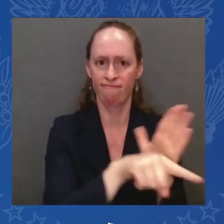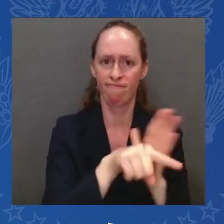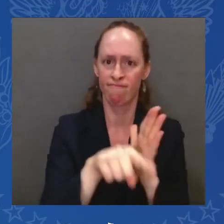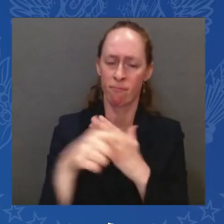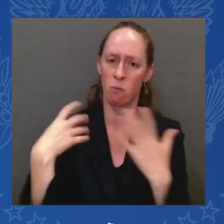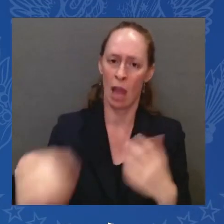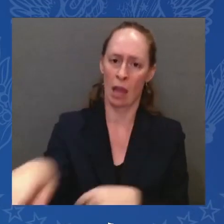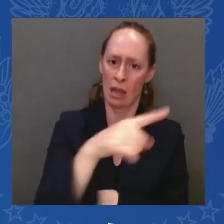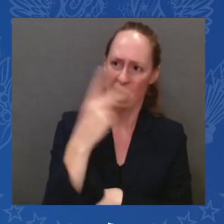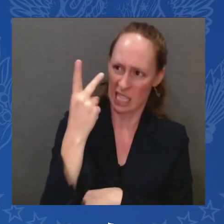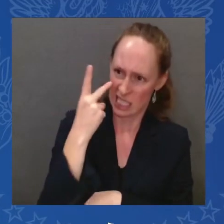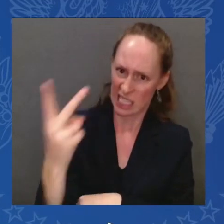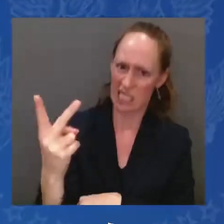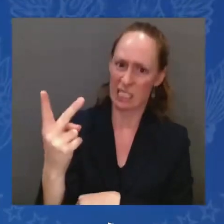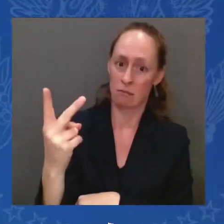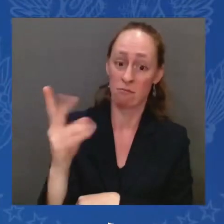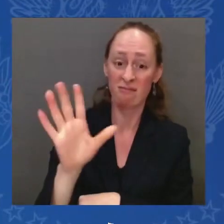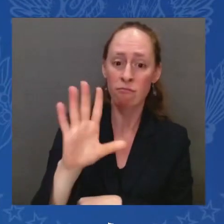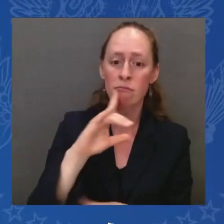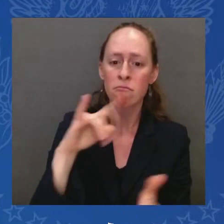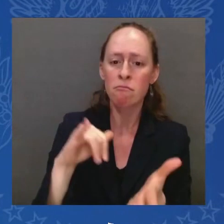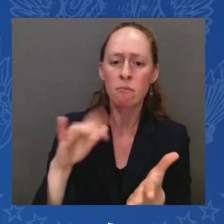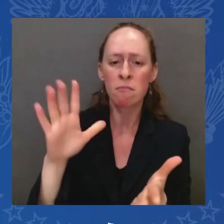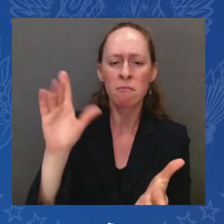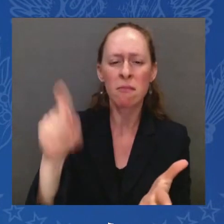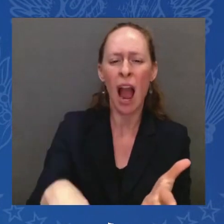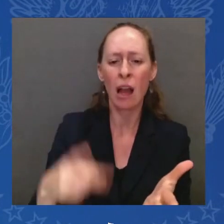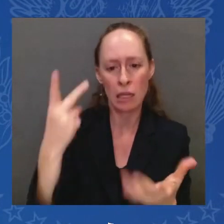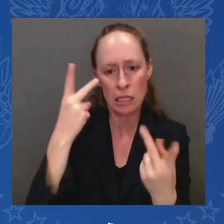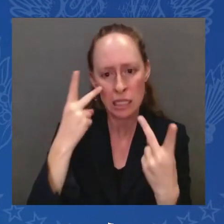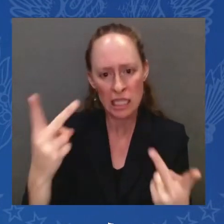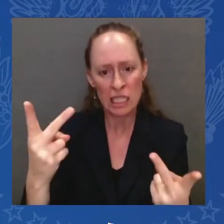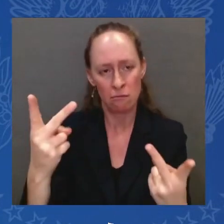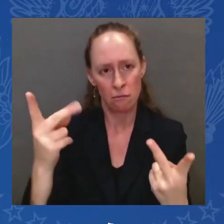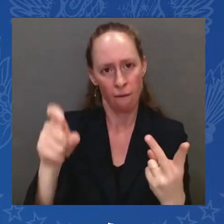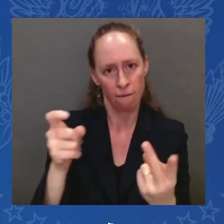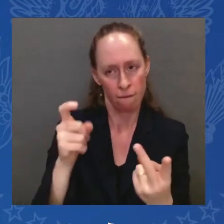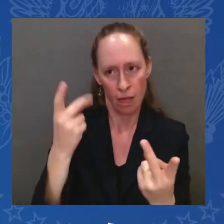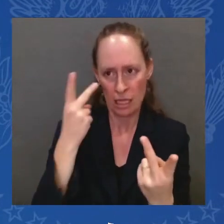as a country what was going on. And that's a fact.